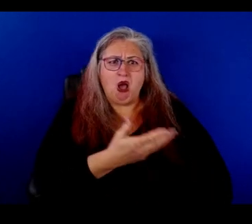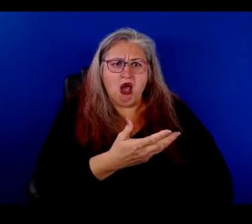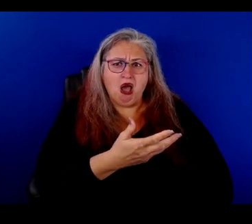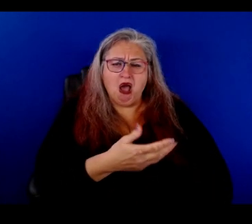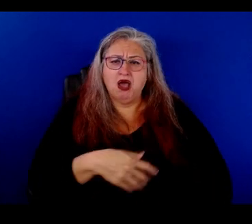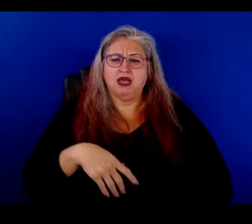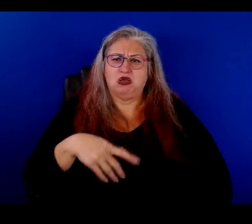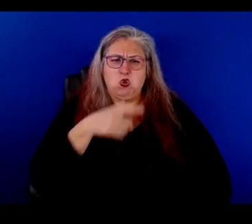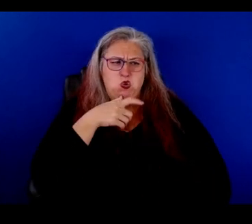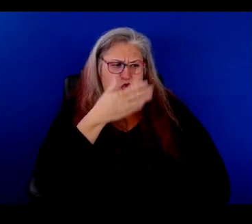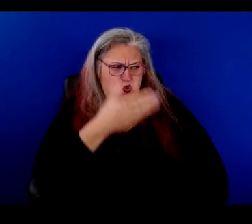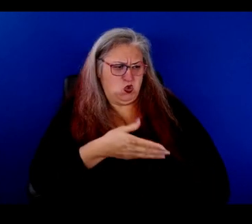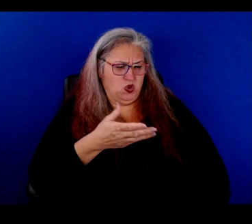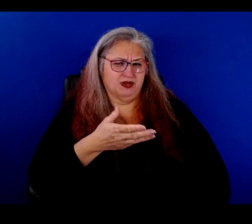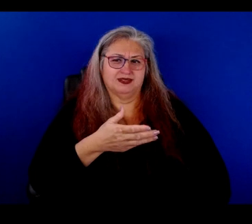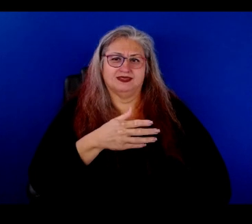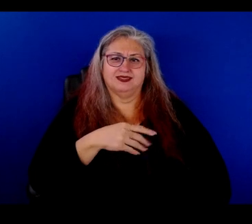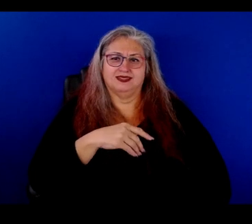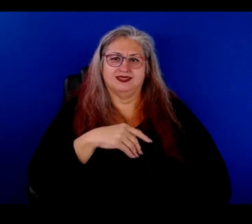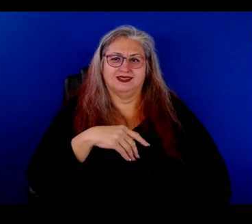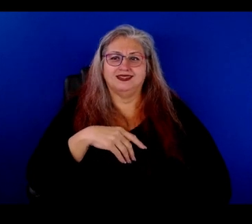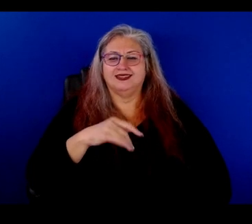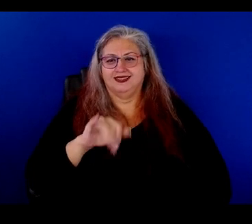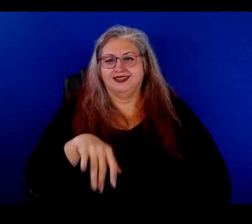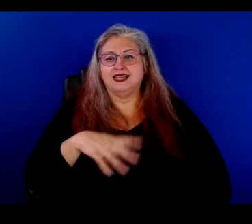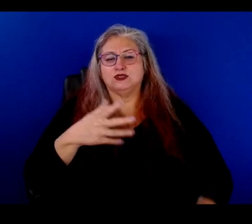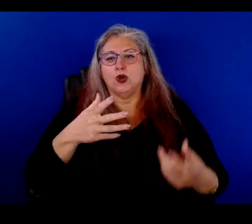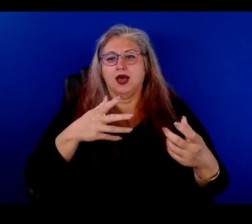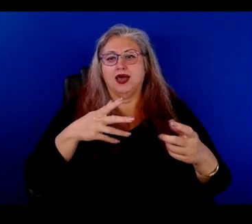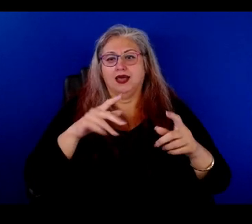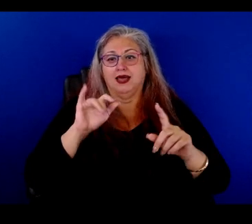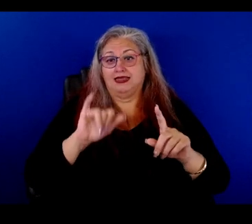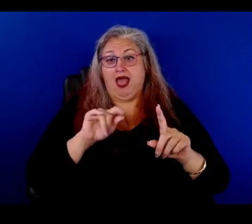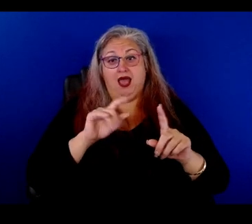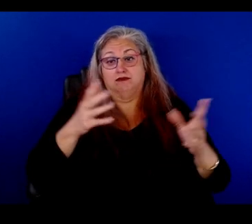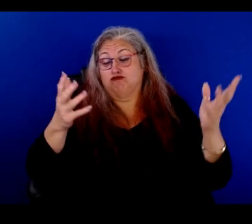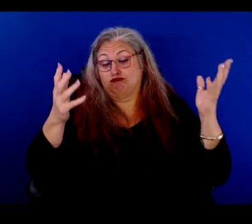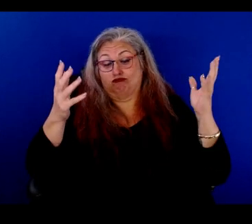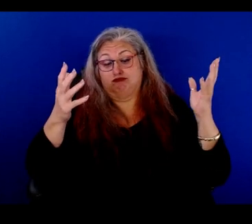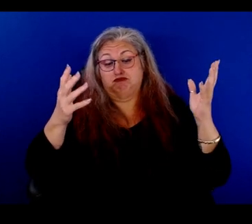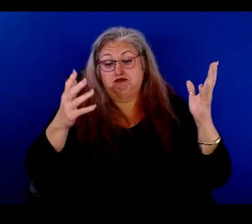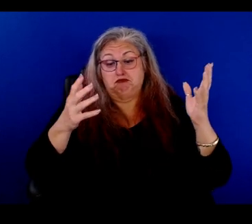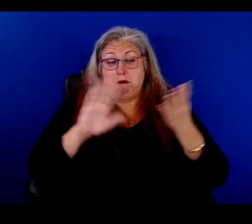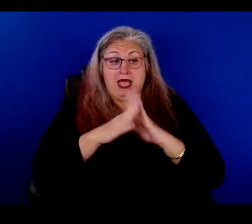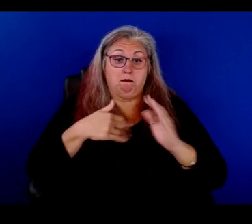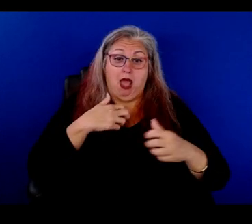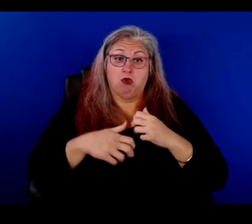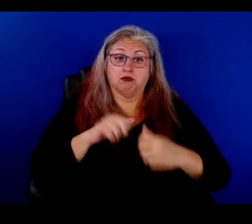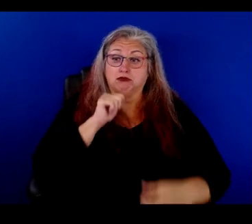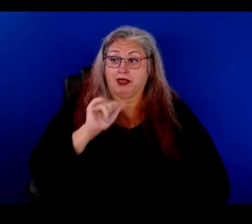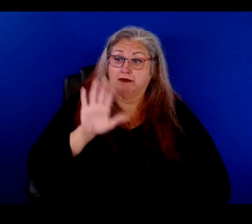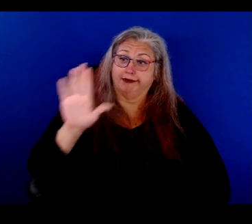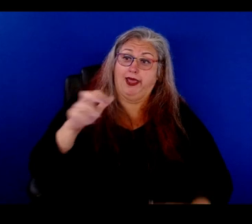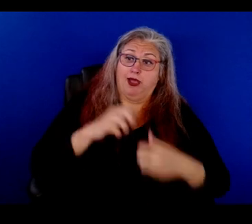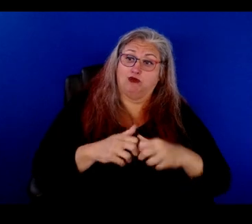You know, who is this one? What do we do with her? You know, and so that just, that's, that did not become my problem. That was their